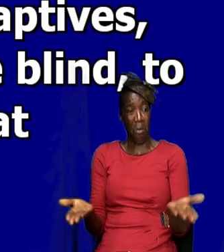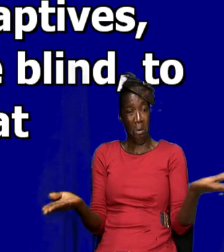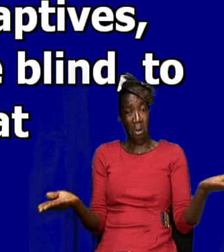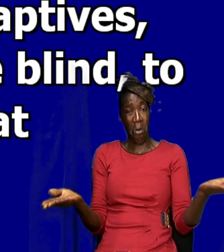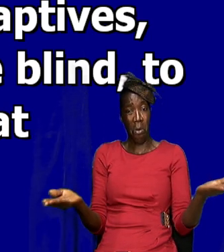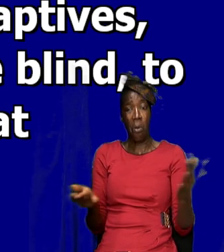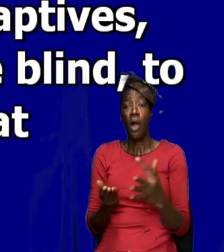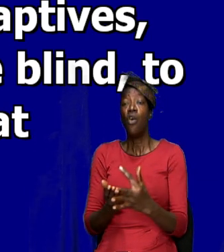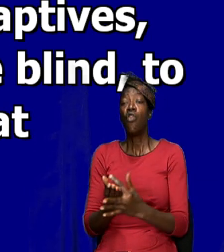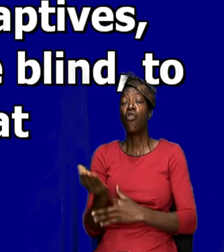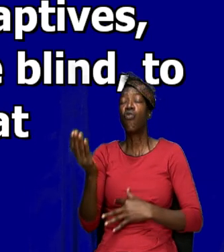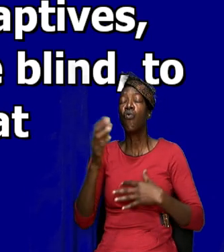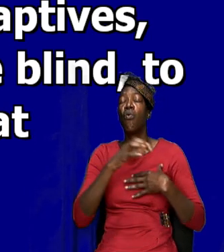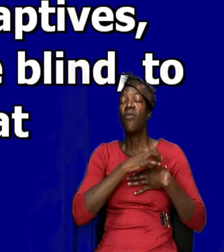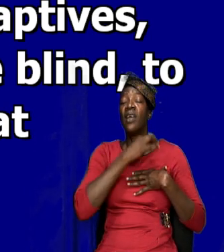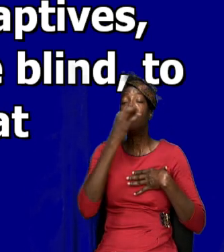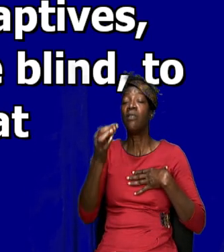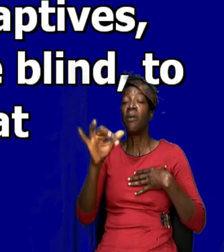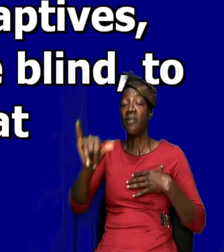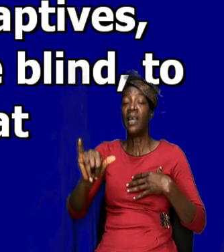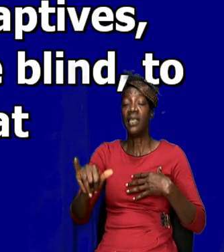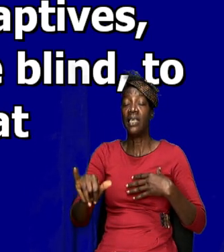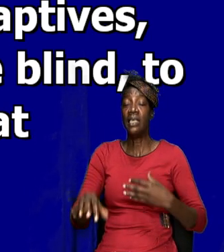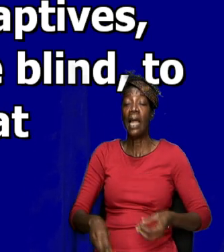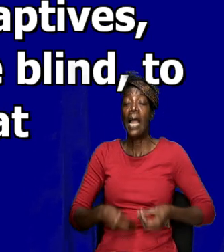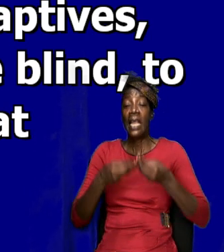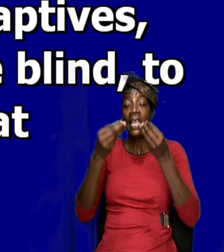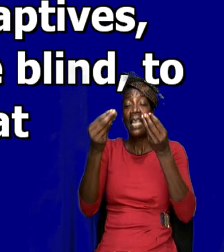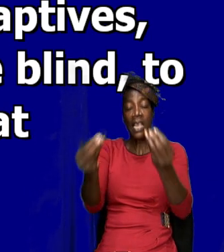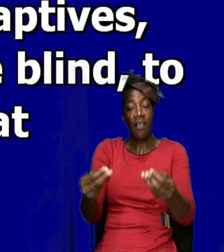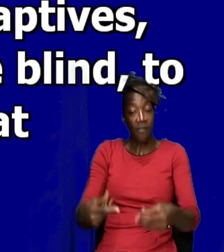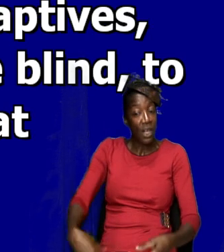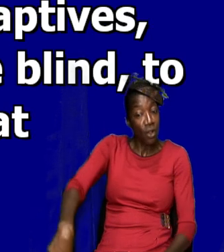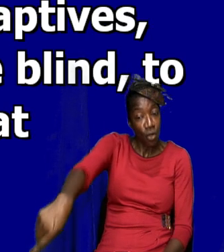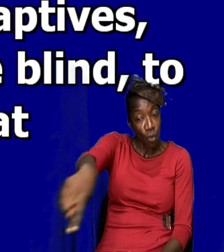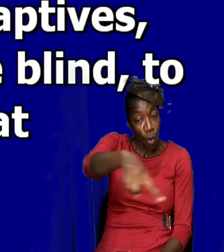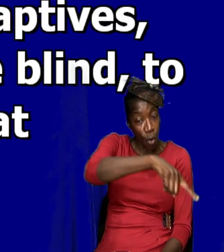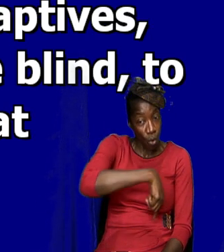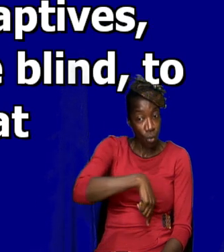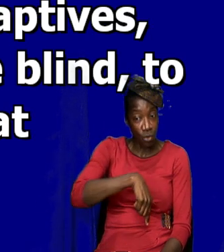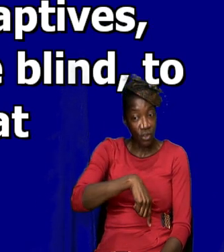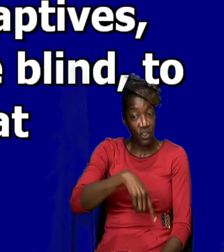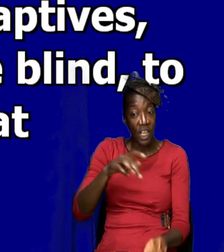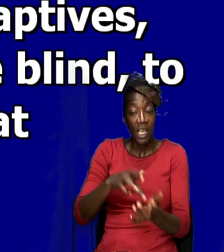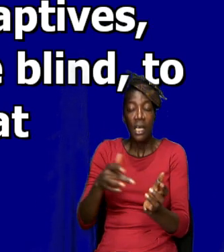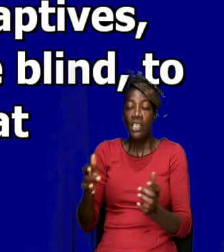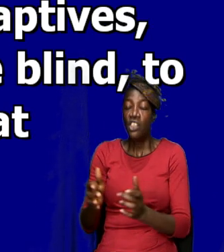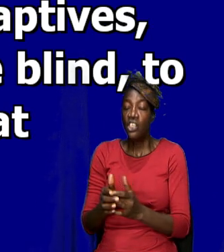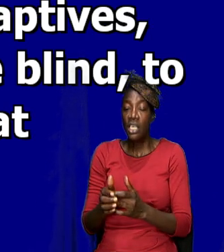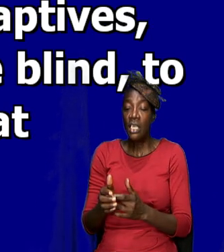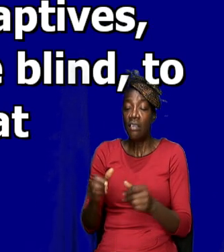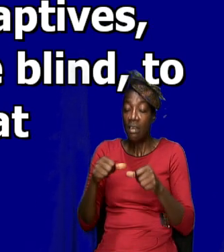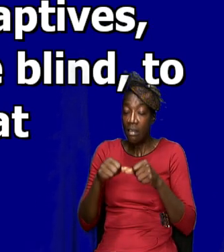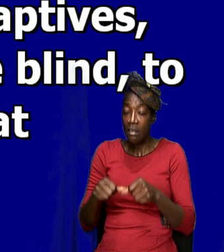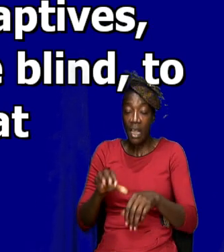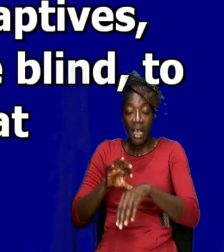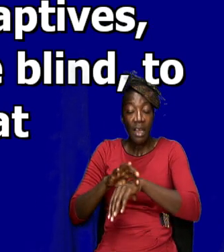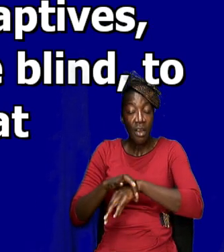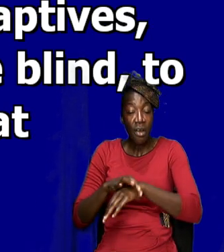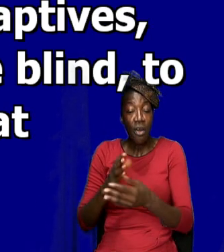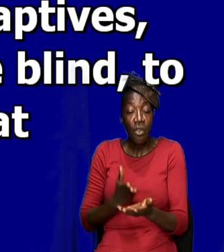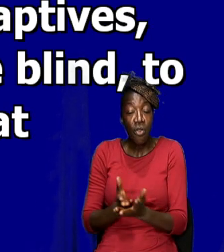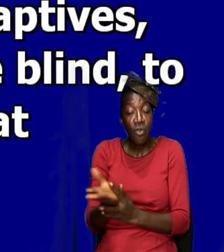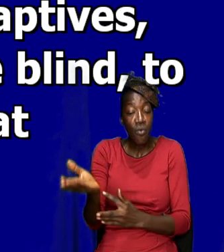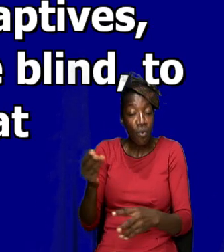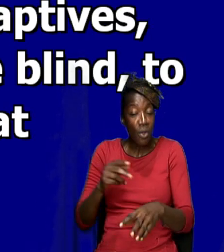Through the spirit that he has given unto us. Jesus remains on the earth through the Holy